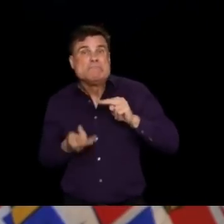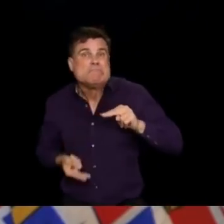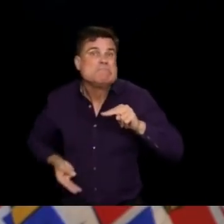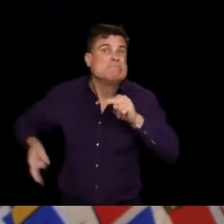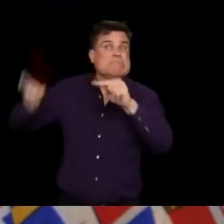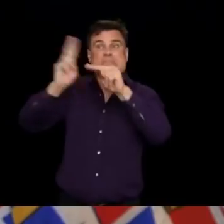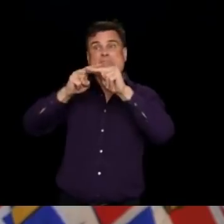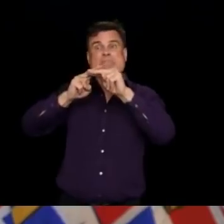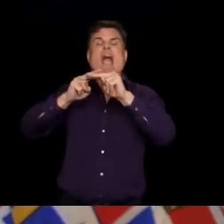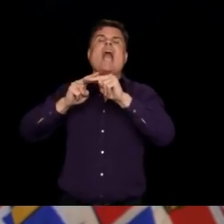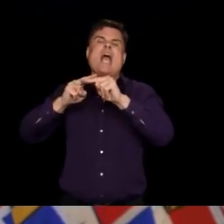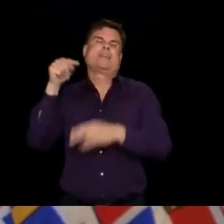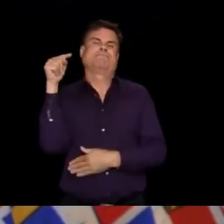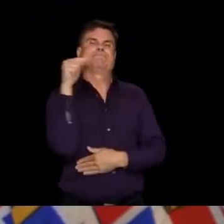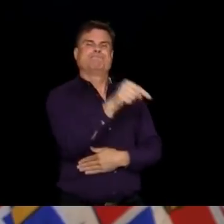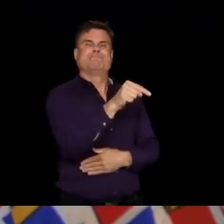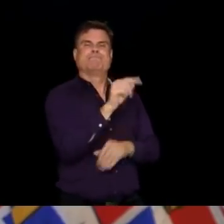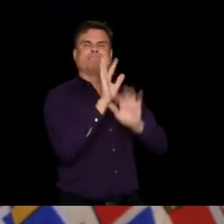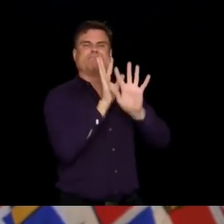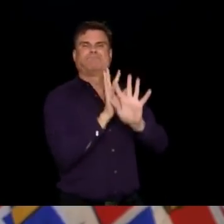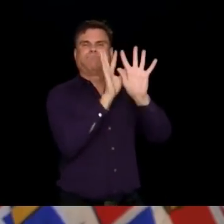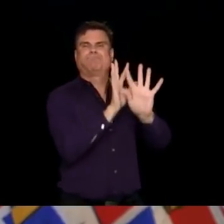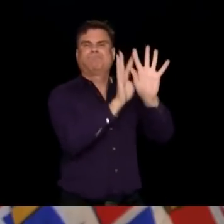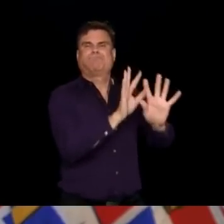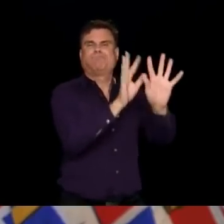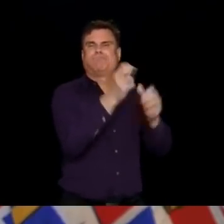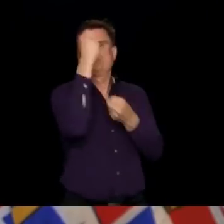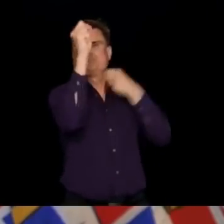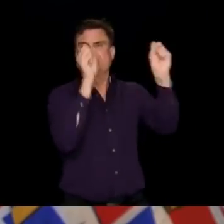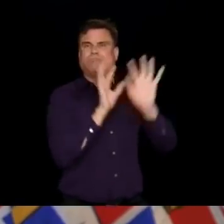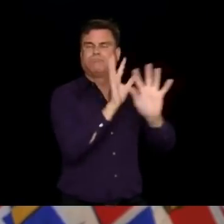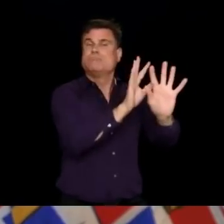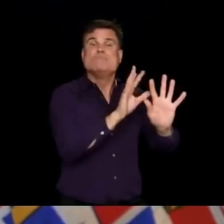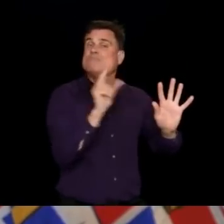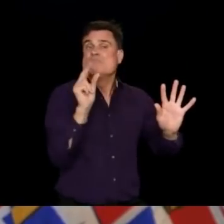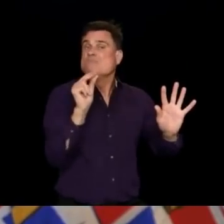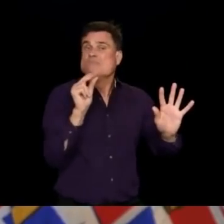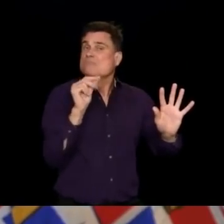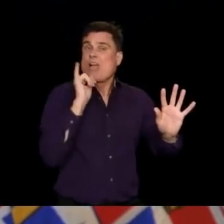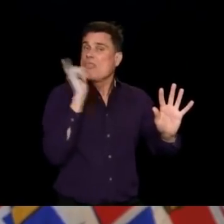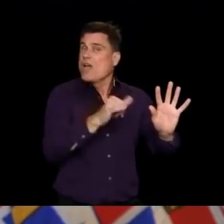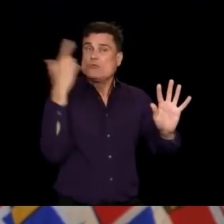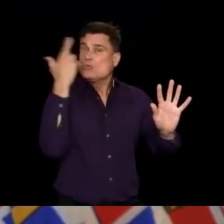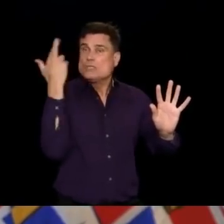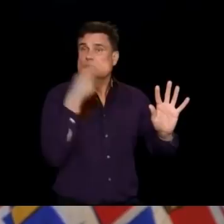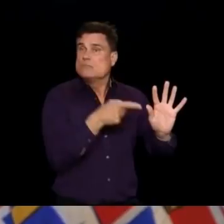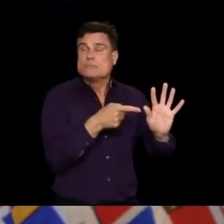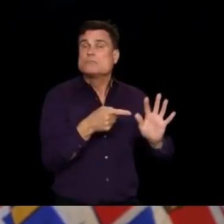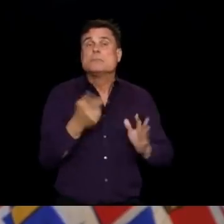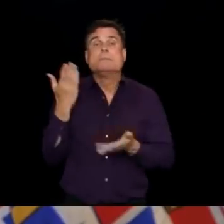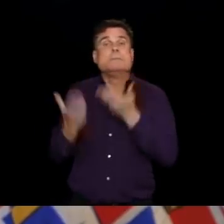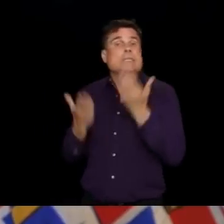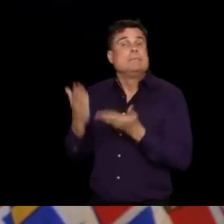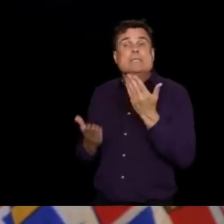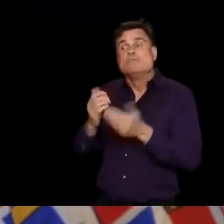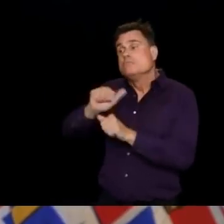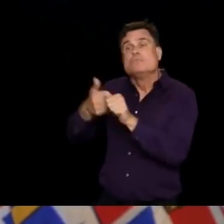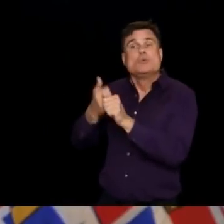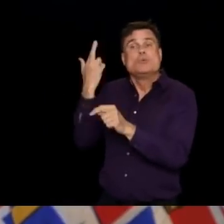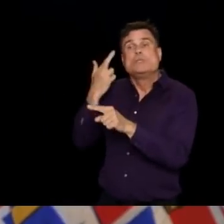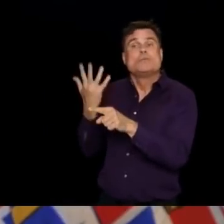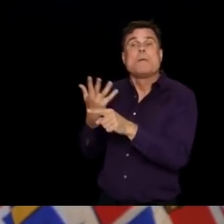mostly being outside, being shorter periods next to people, perhaps. Many people, at least here in BC, keeping